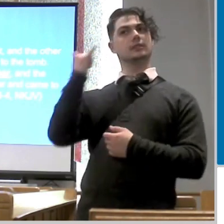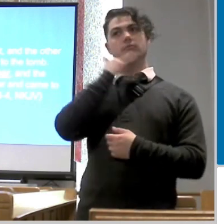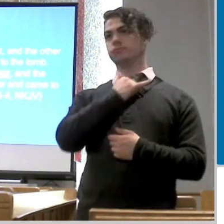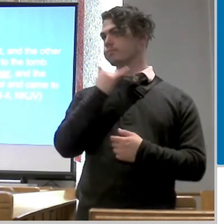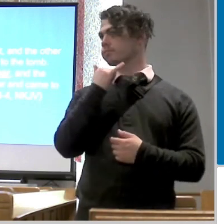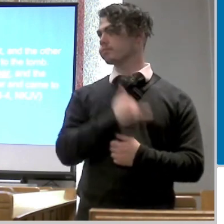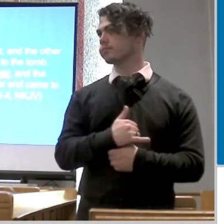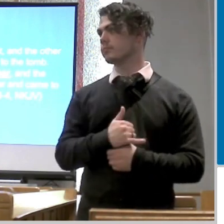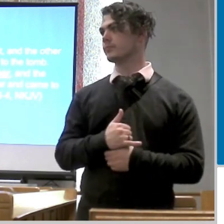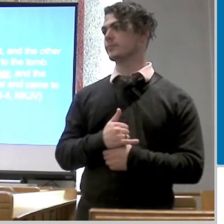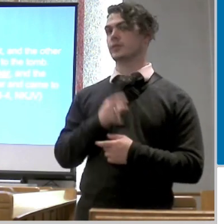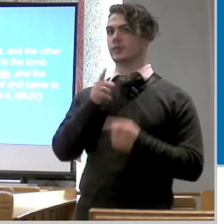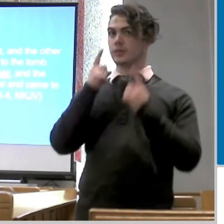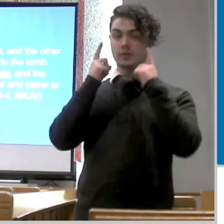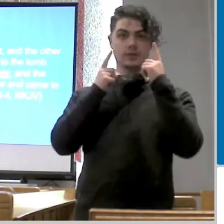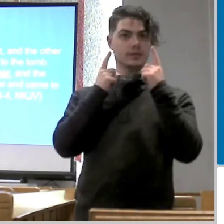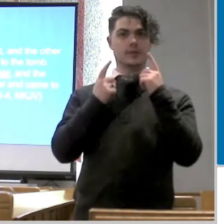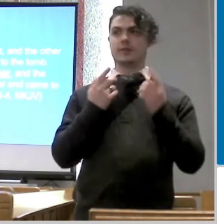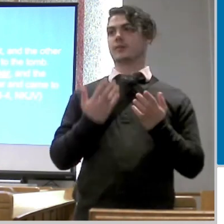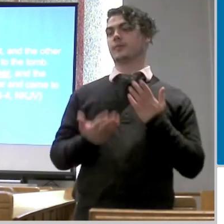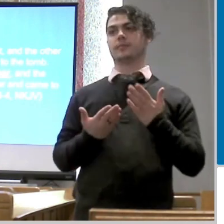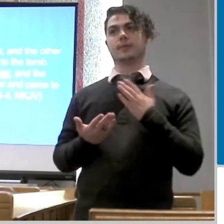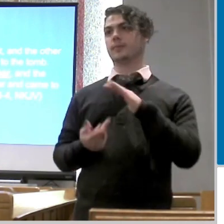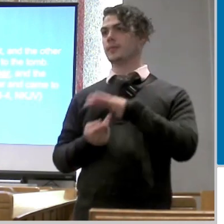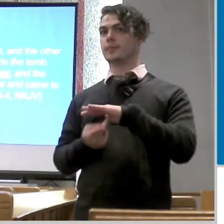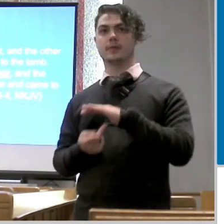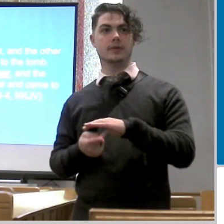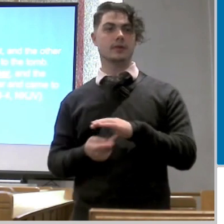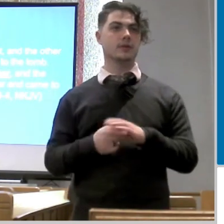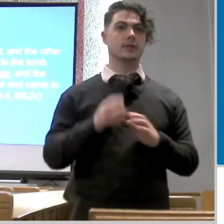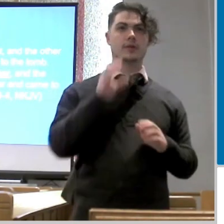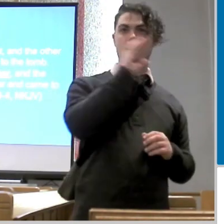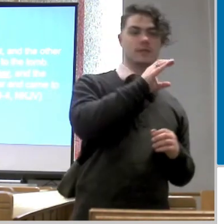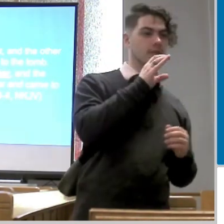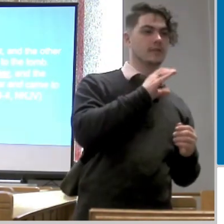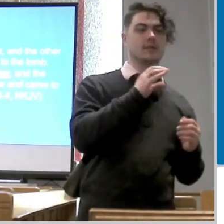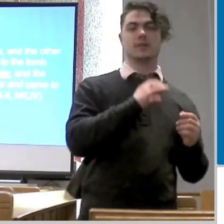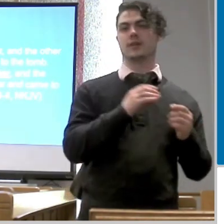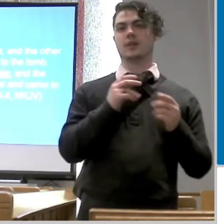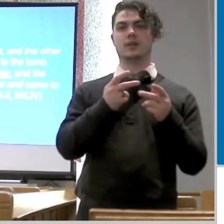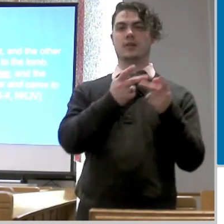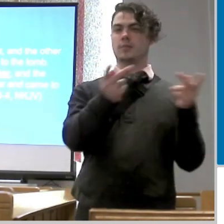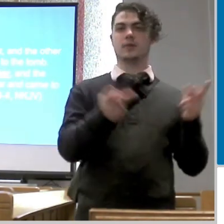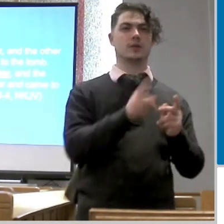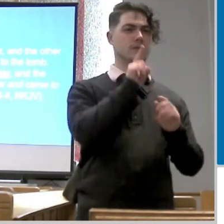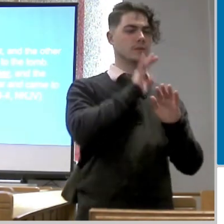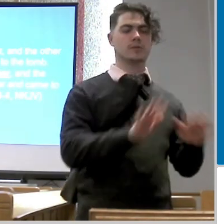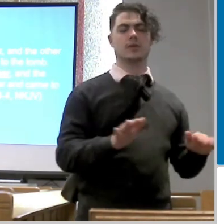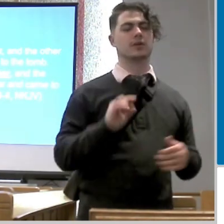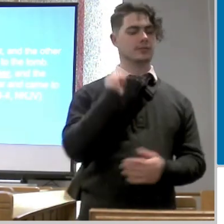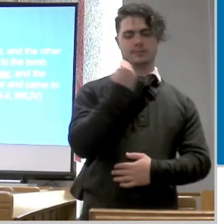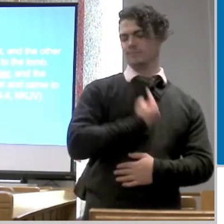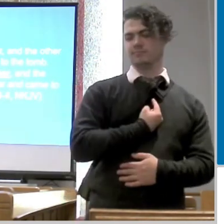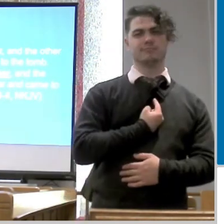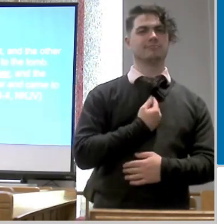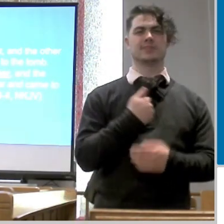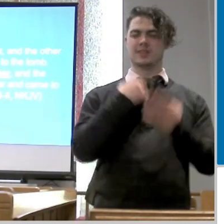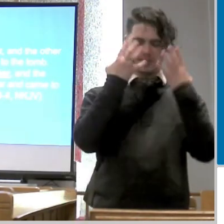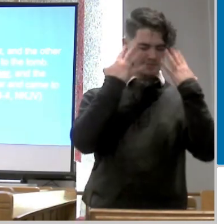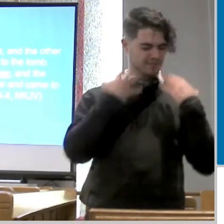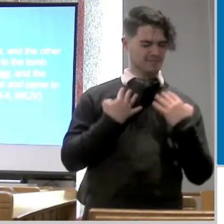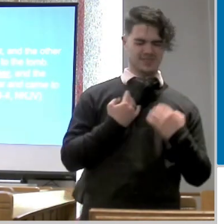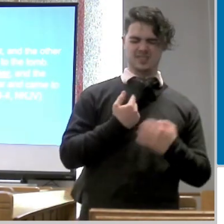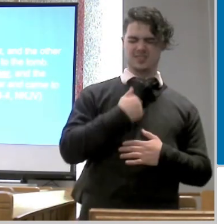that he's like gonna go find himself a quiet place by himself and just be alone i don't want to talk to anybody i don't want to see